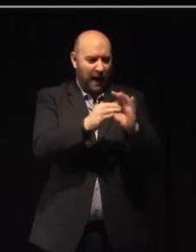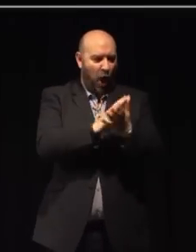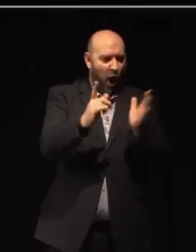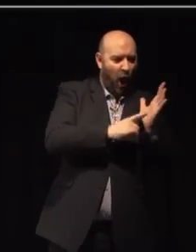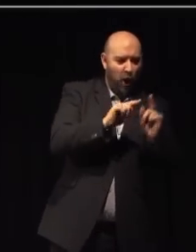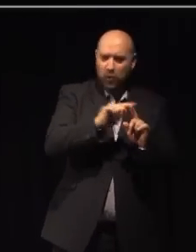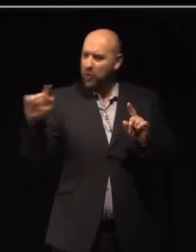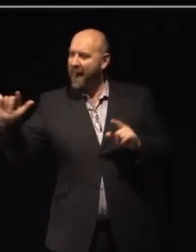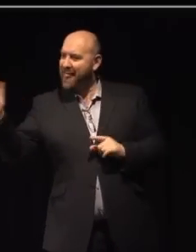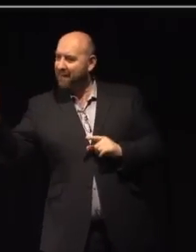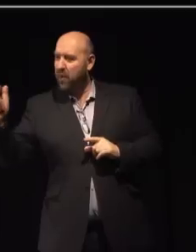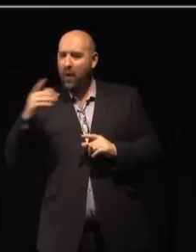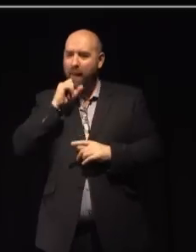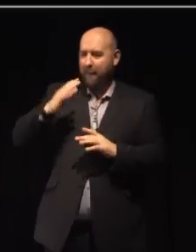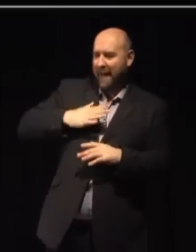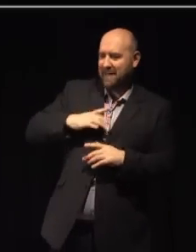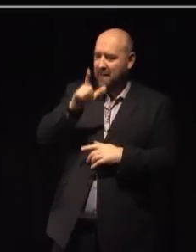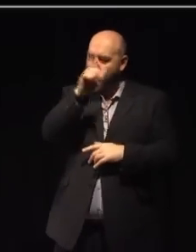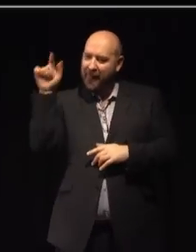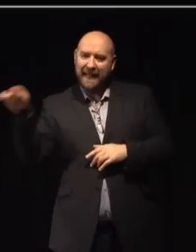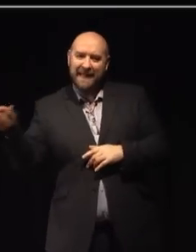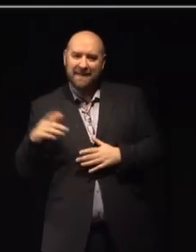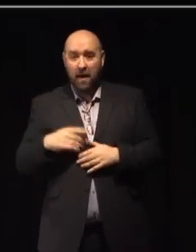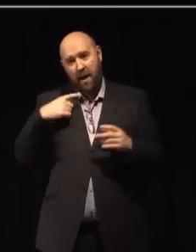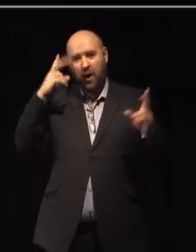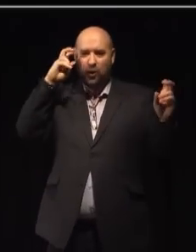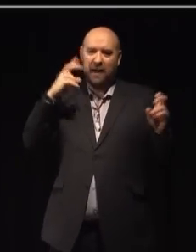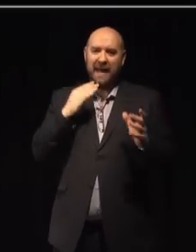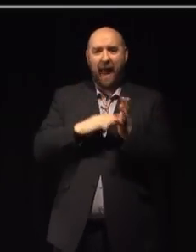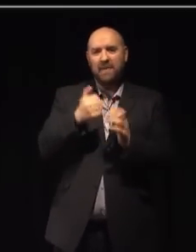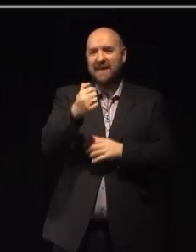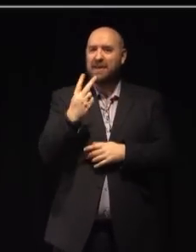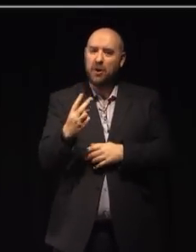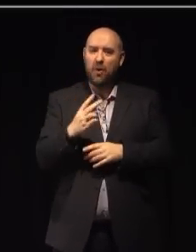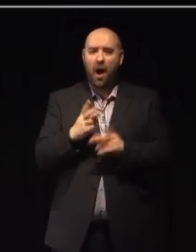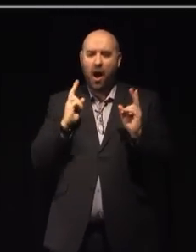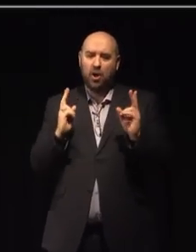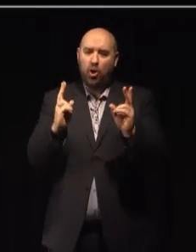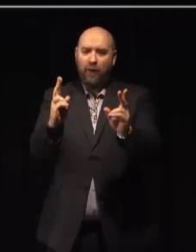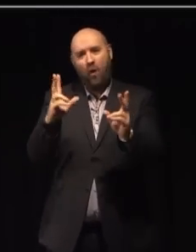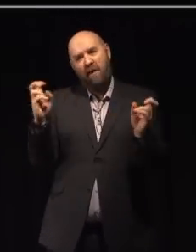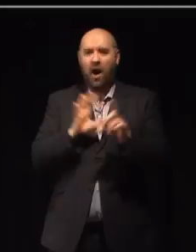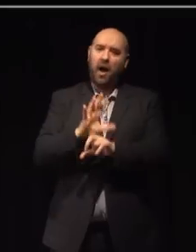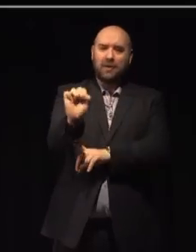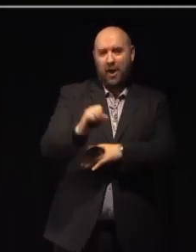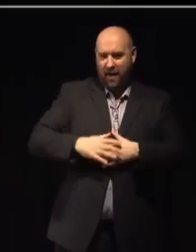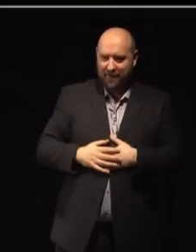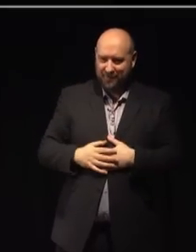and taking in Manchester and Leeds. I call it the M62 Corridor of Culture.